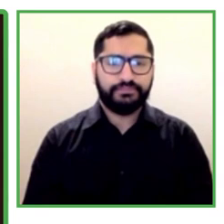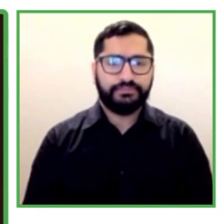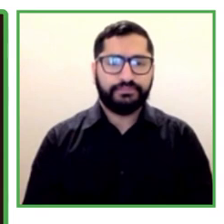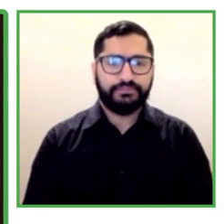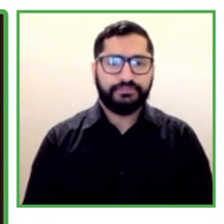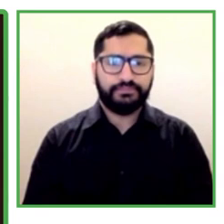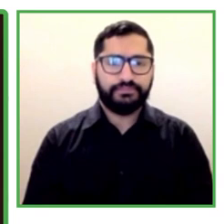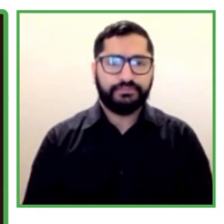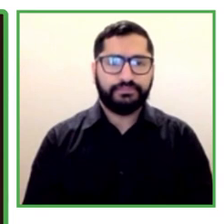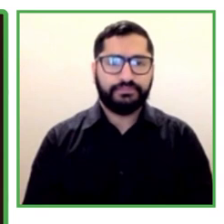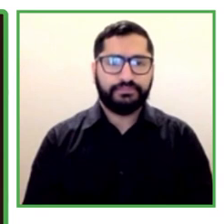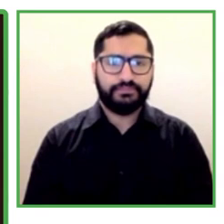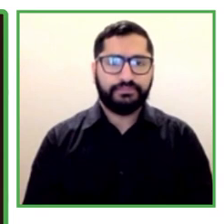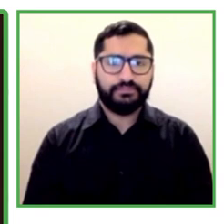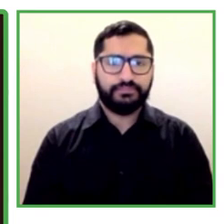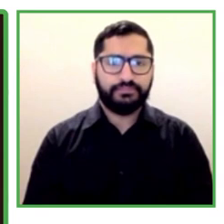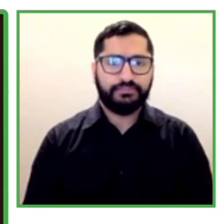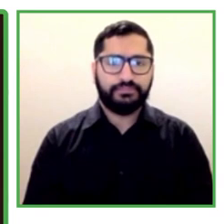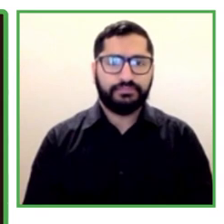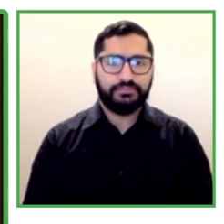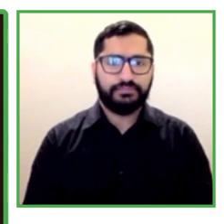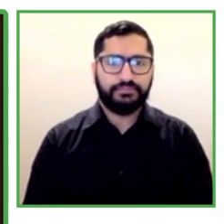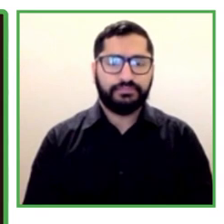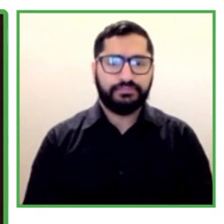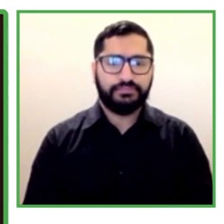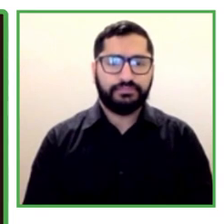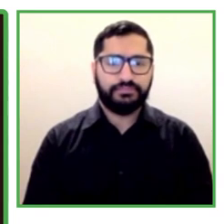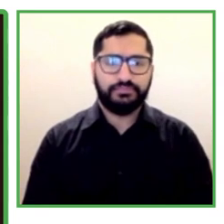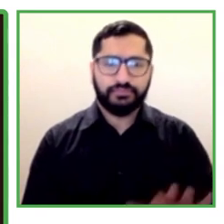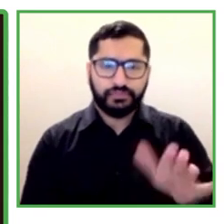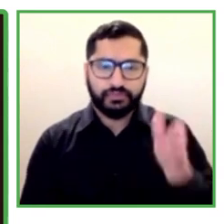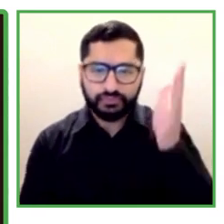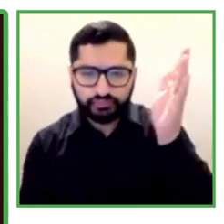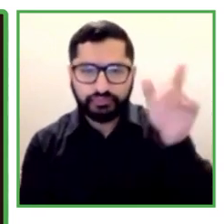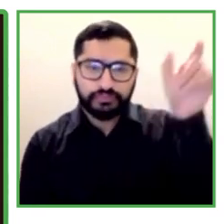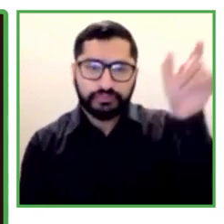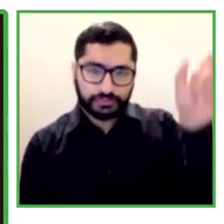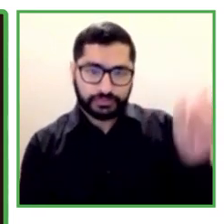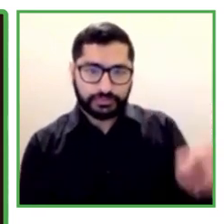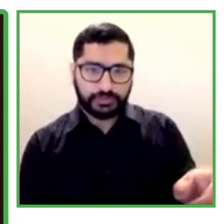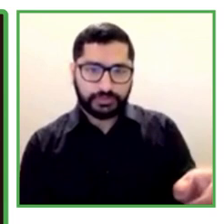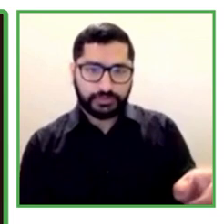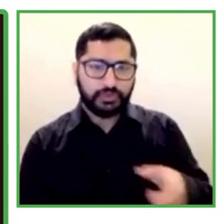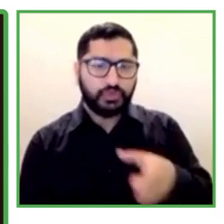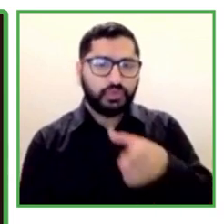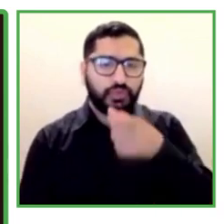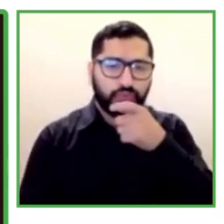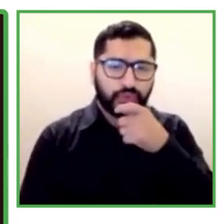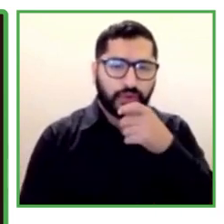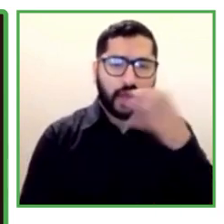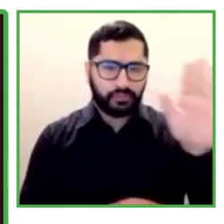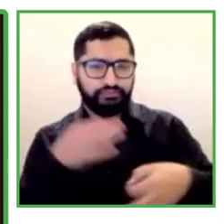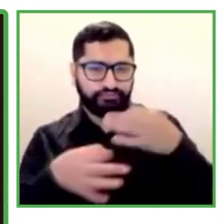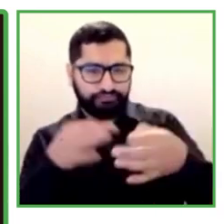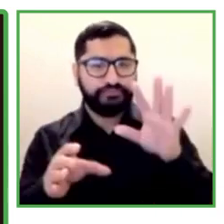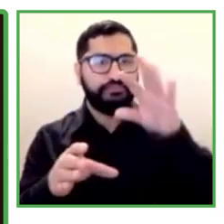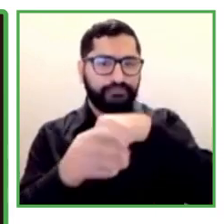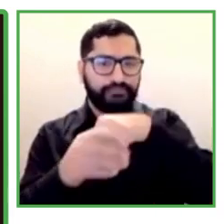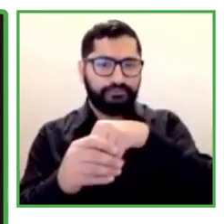about Scotia Bank, which was established in 1832 in Canada.